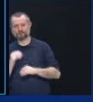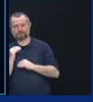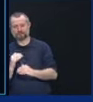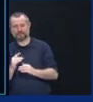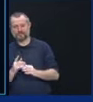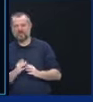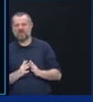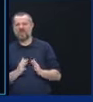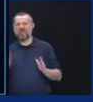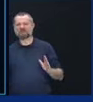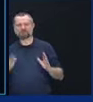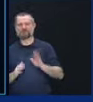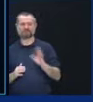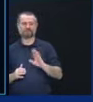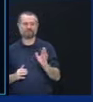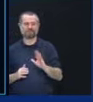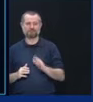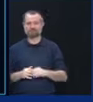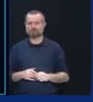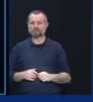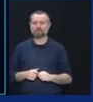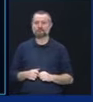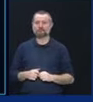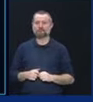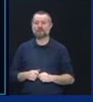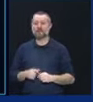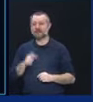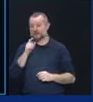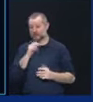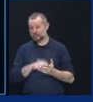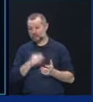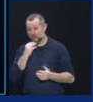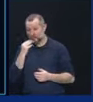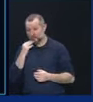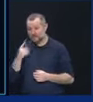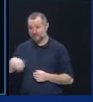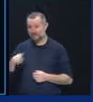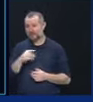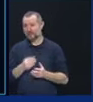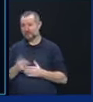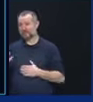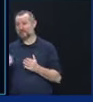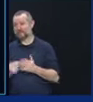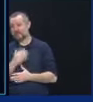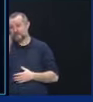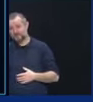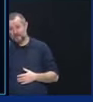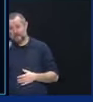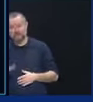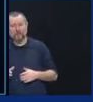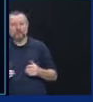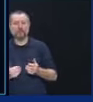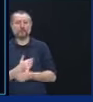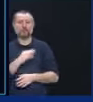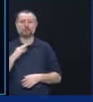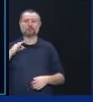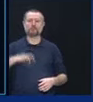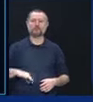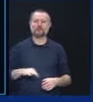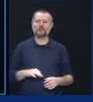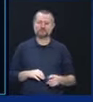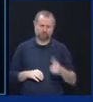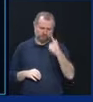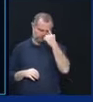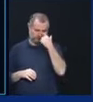You can't say to a nursing home, either you can buy new beds or you make more money. Either you can